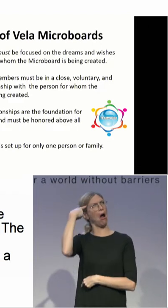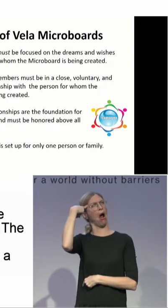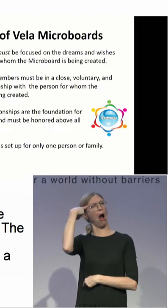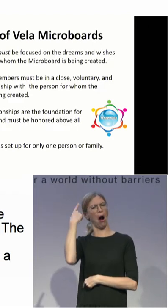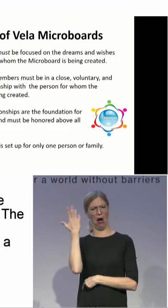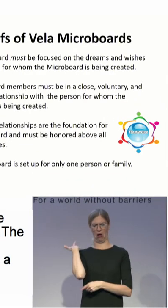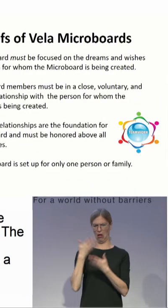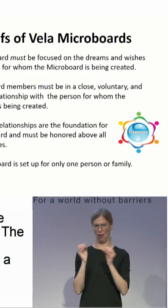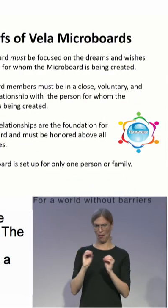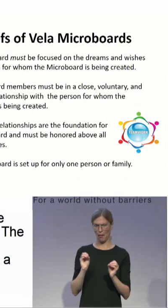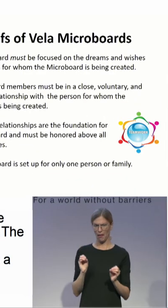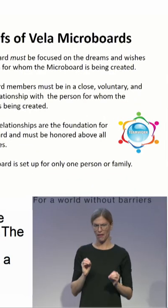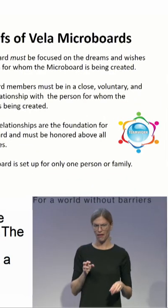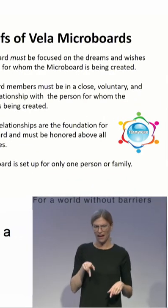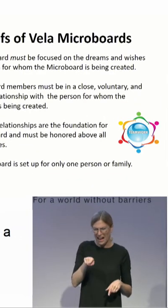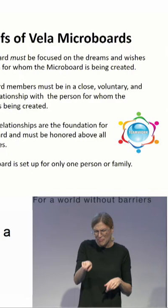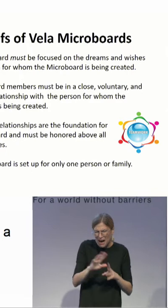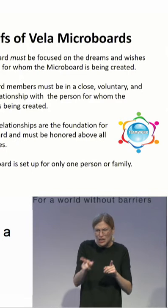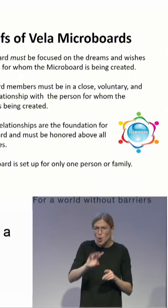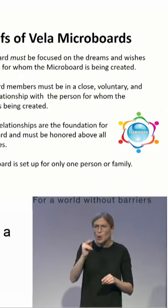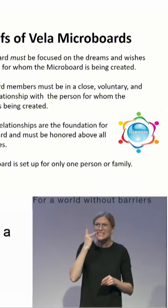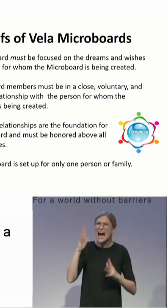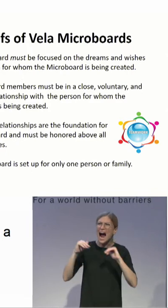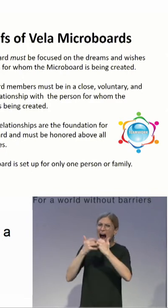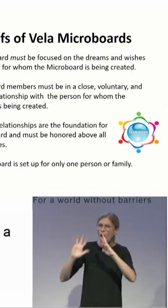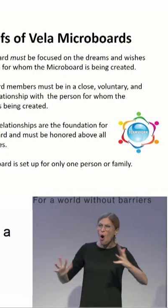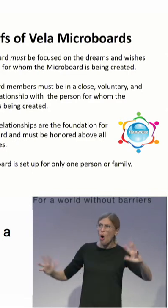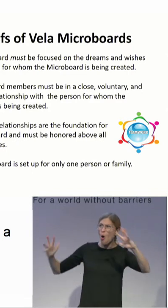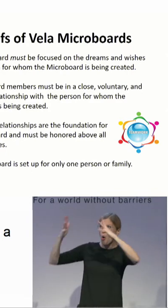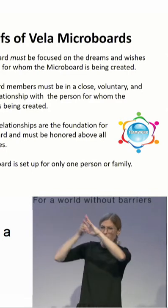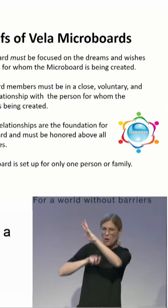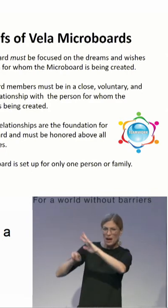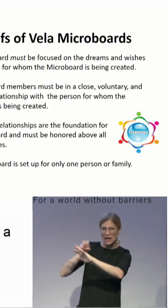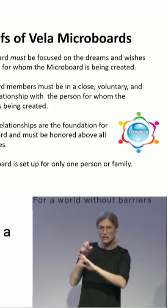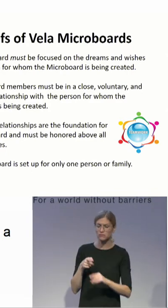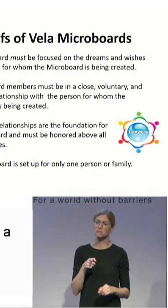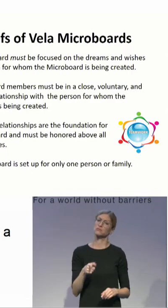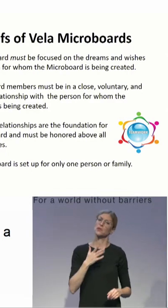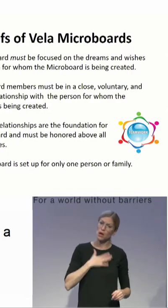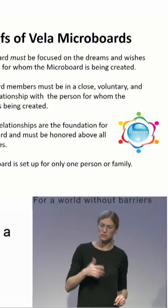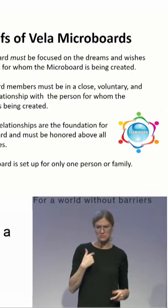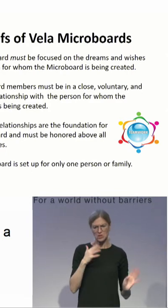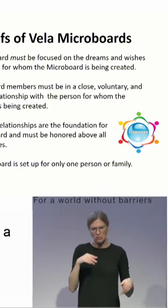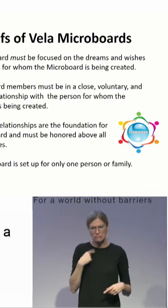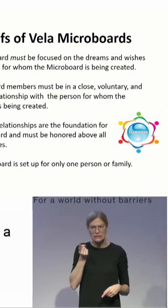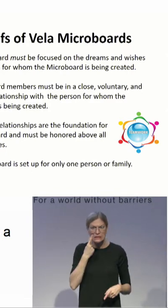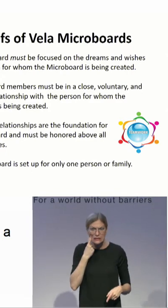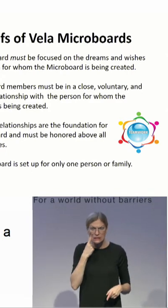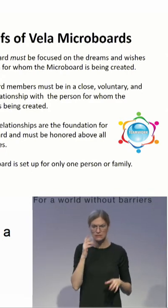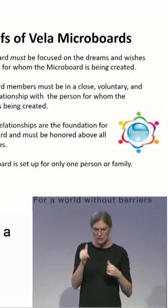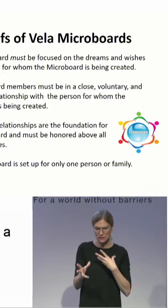communities in Vancouver. So I started thinking about it, I thought, well, why don't we just go out and visit various communities, and then I'll ask the question again.